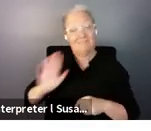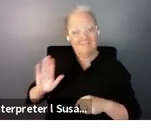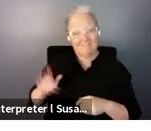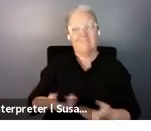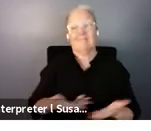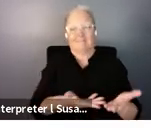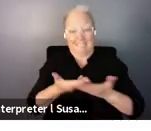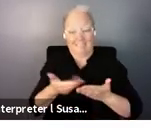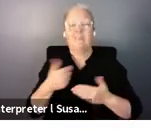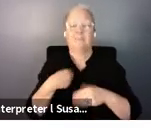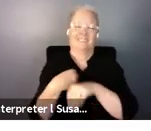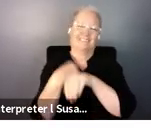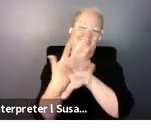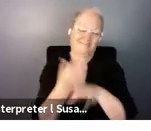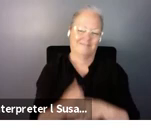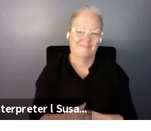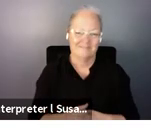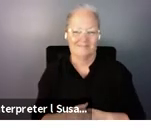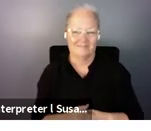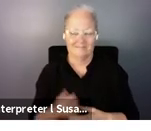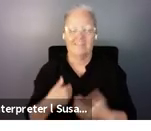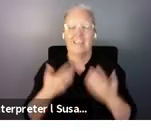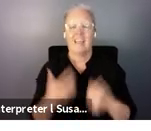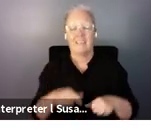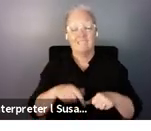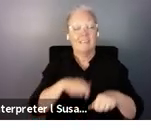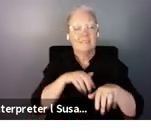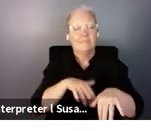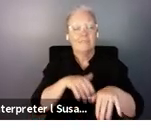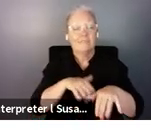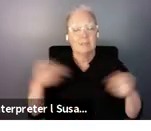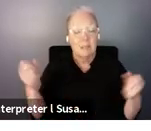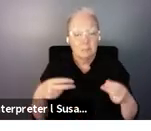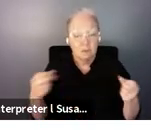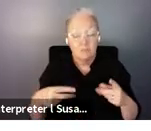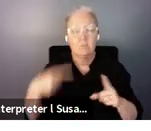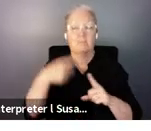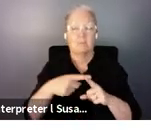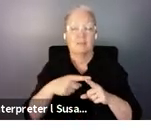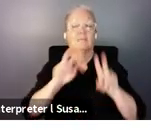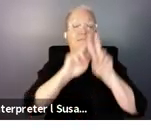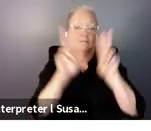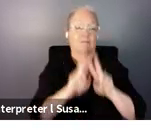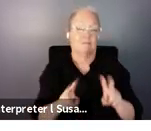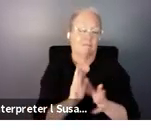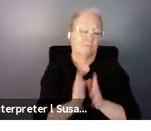tonight, we'll have live captions and sign language interpretation for the event. You can click on the closed captions